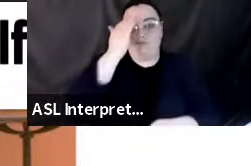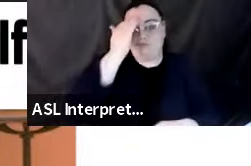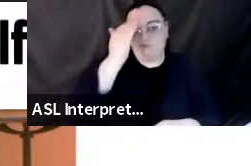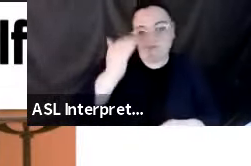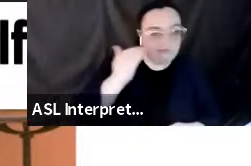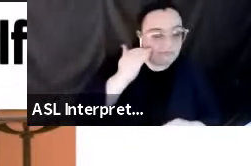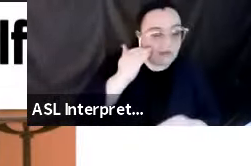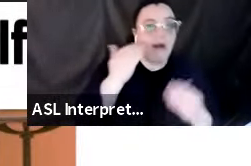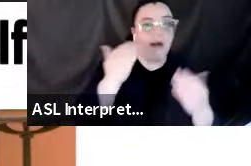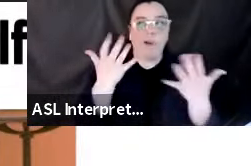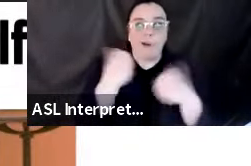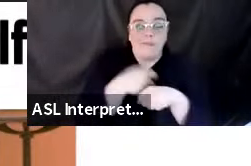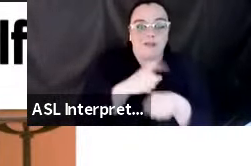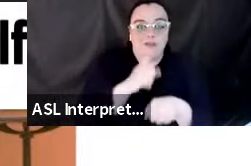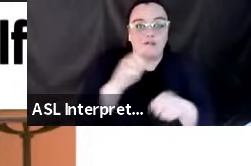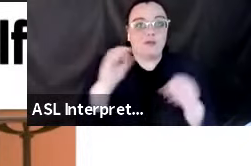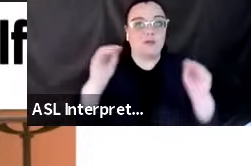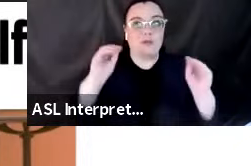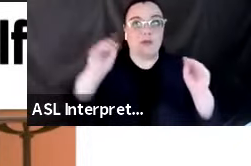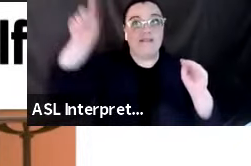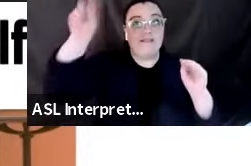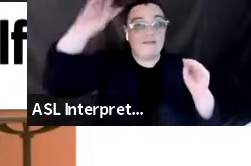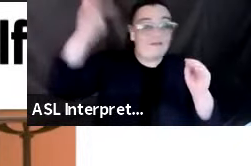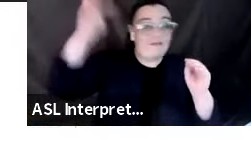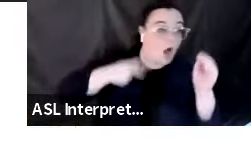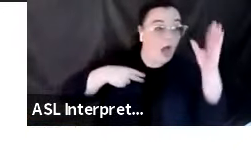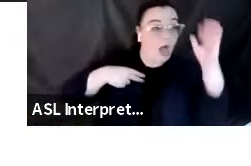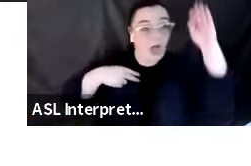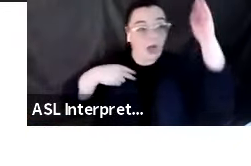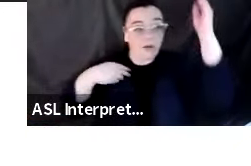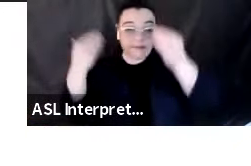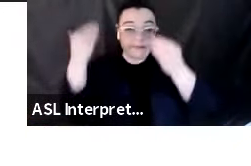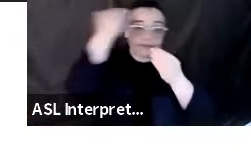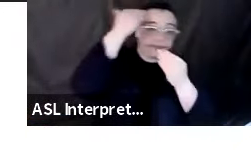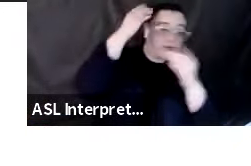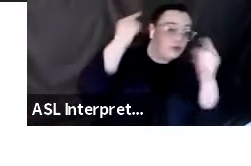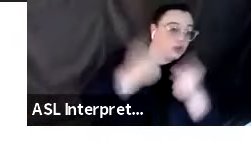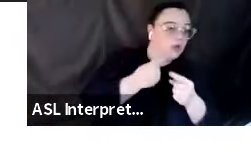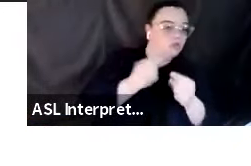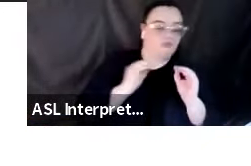you from the things that cause the most injuries during earthquakes.